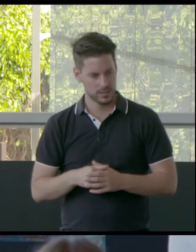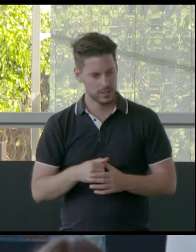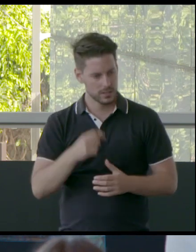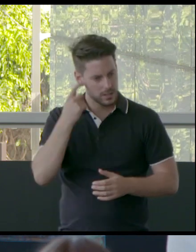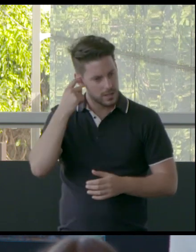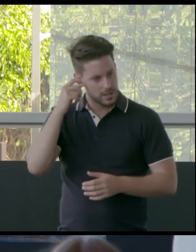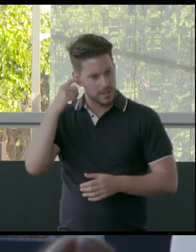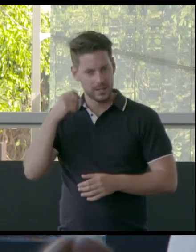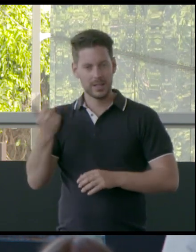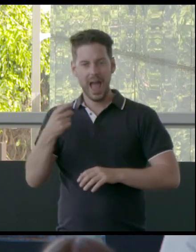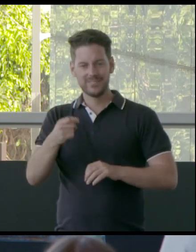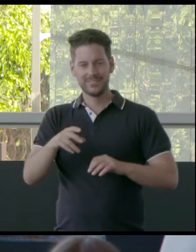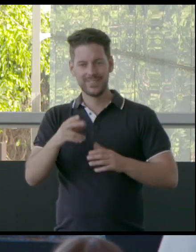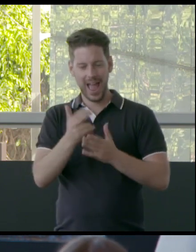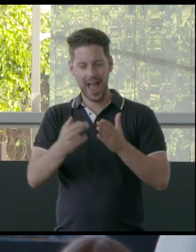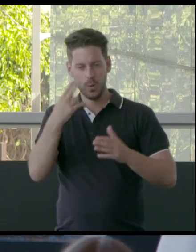oyster reefs.